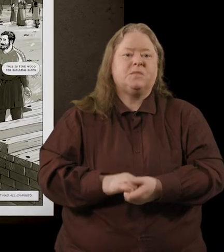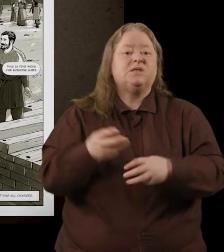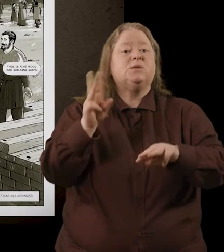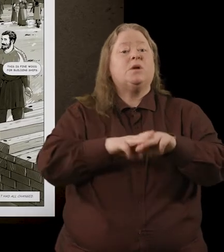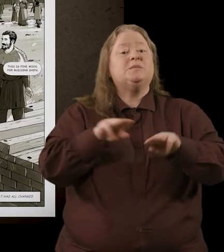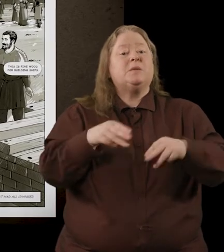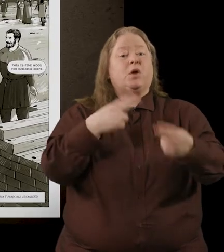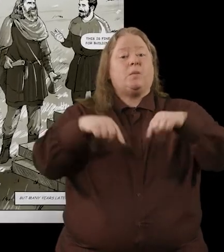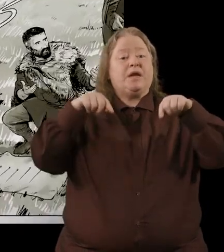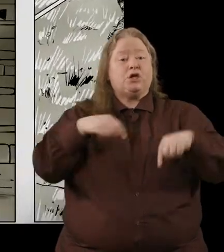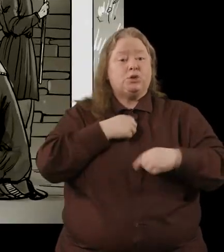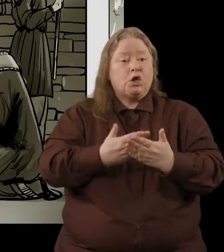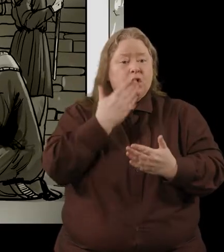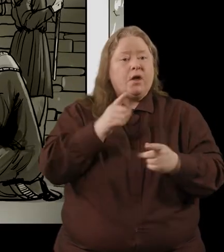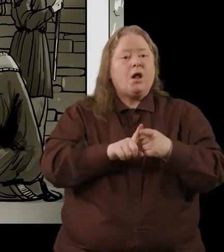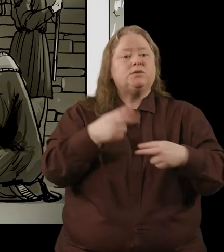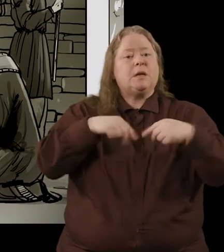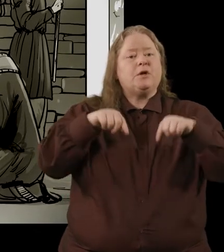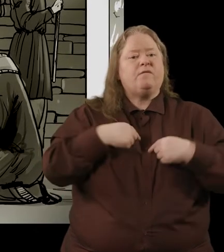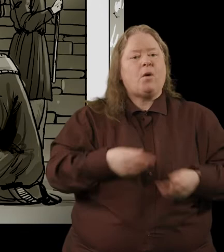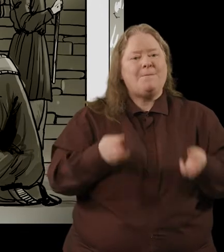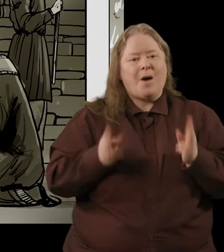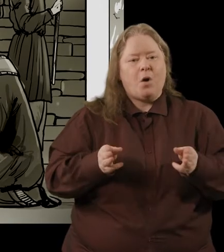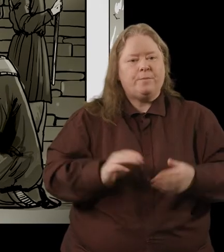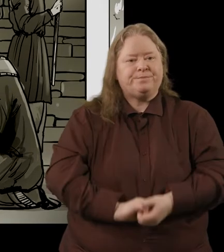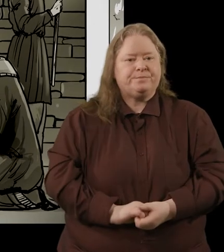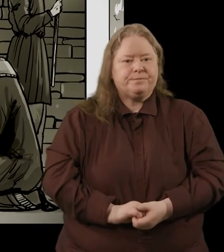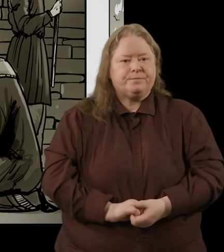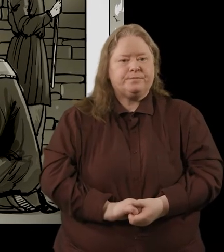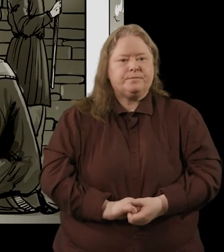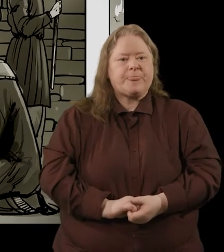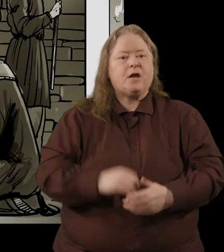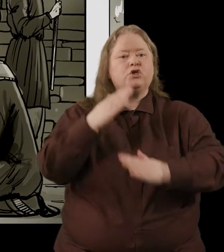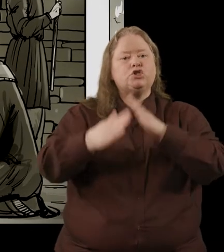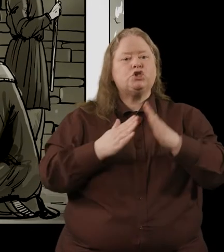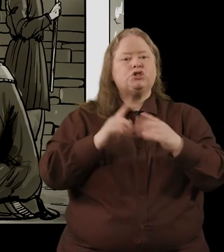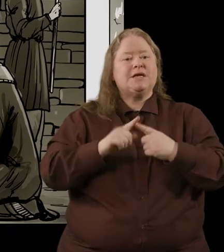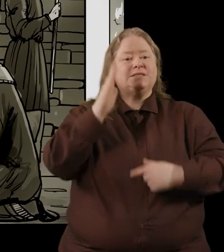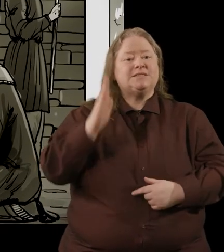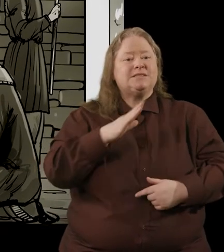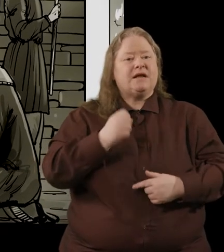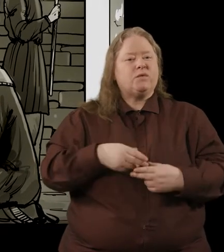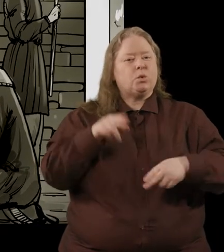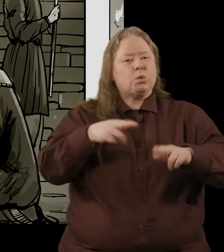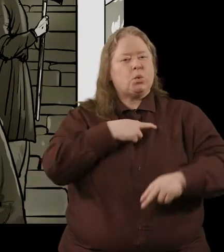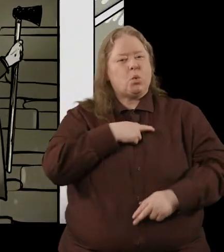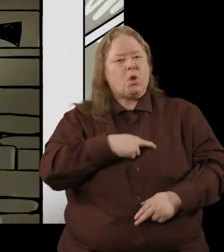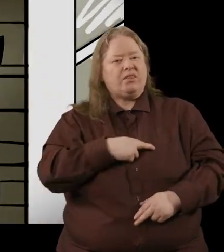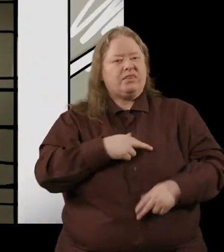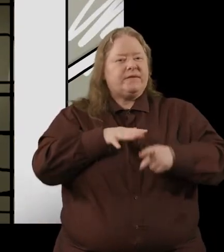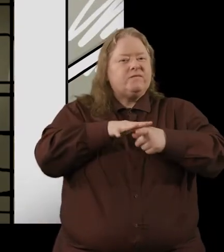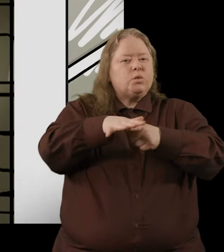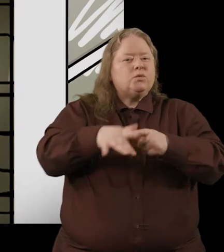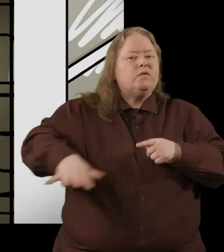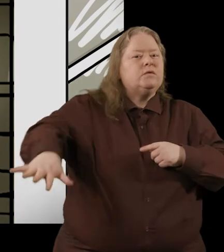as people coming here to learn they also came here for power the church and saints had a new wealth and influence over the